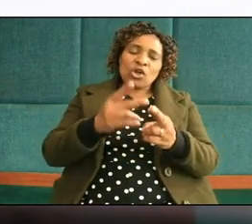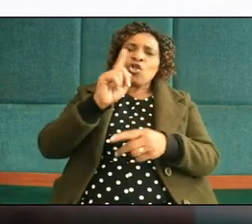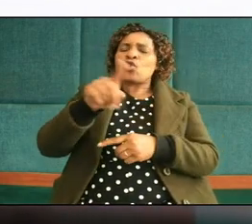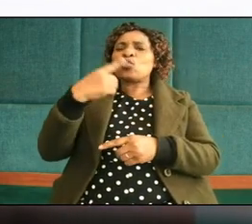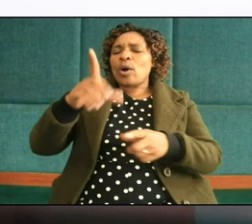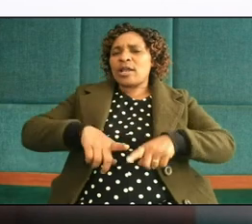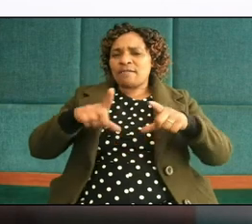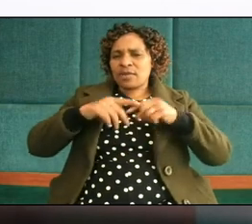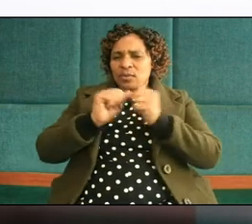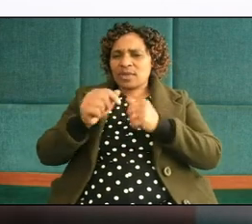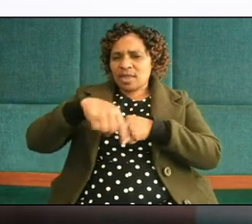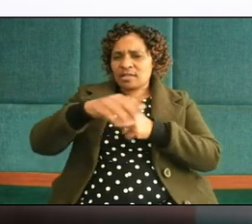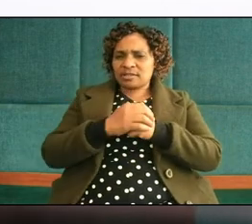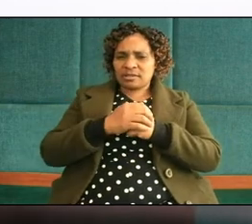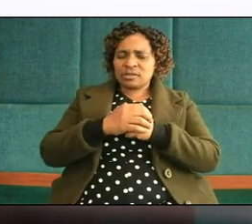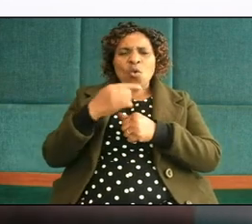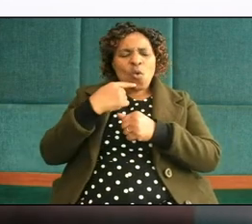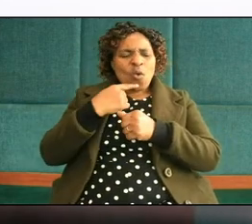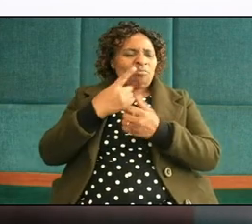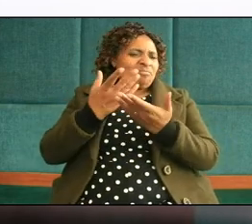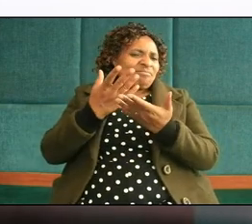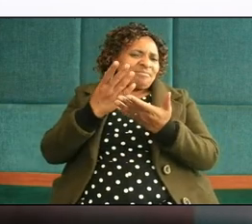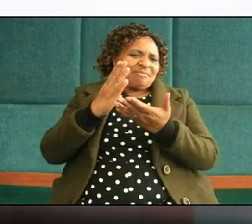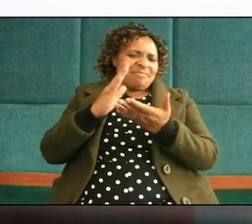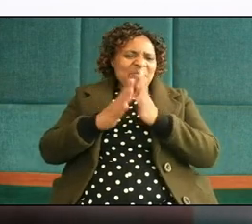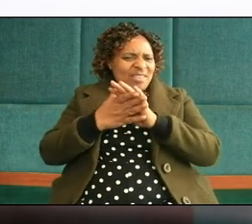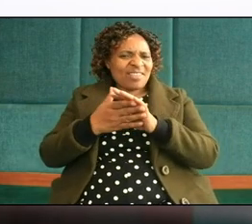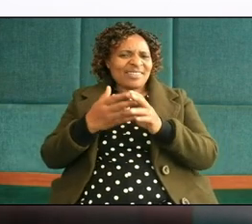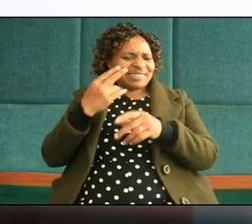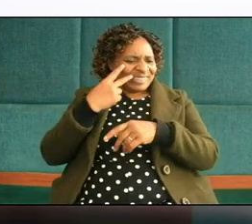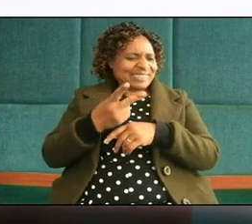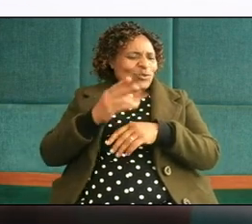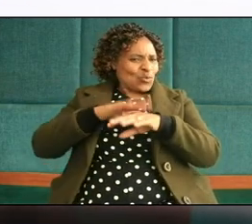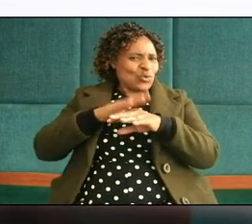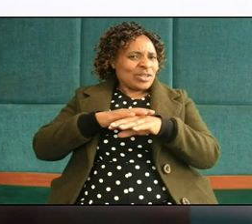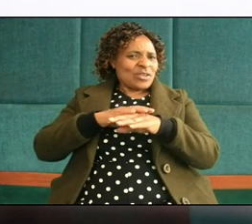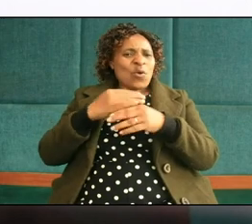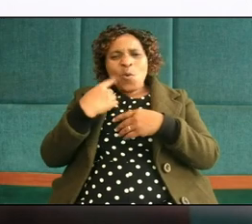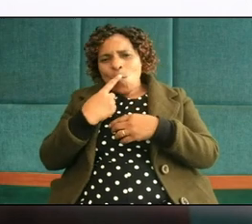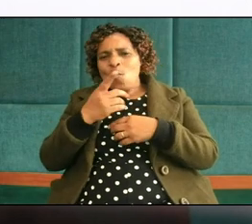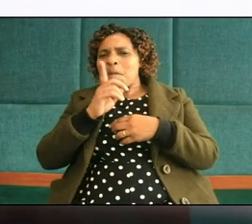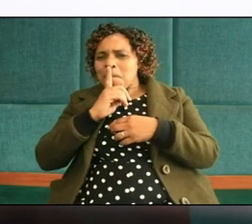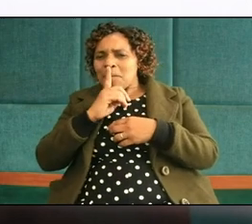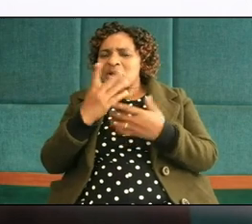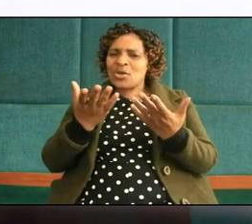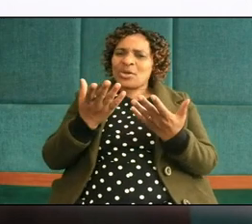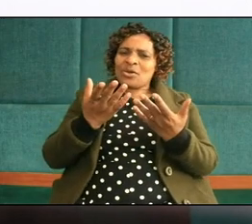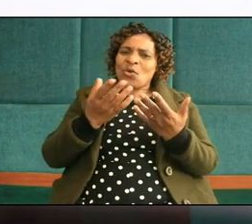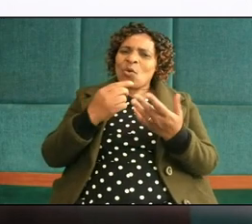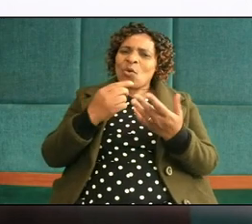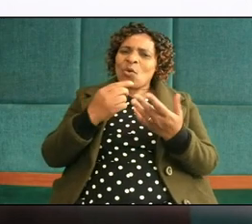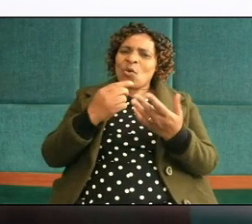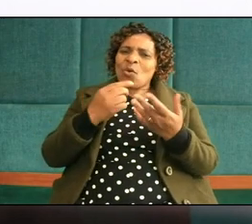us who seem to be good who seem to be quiet who seem to be innocent but there